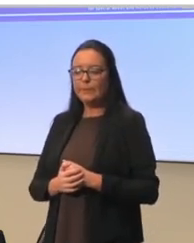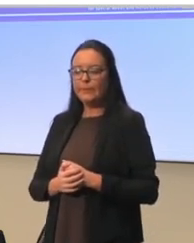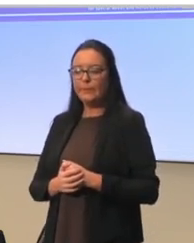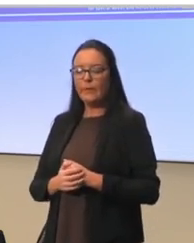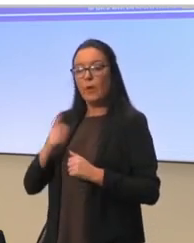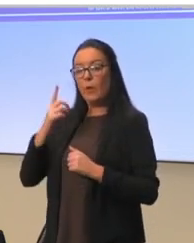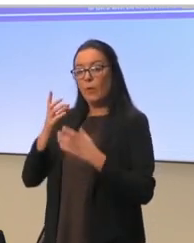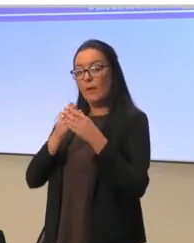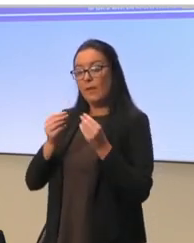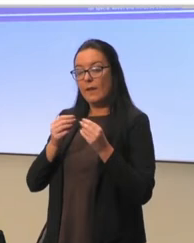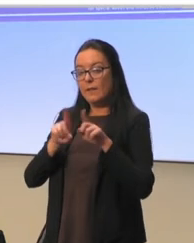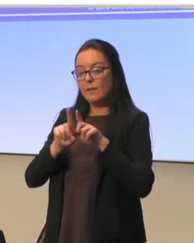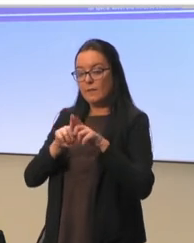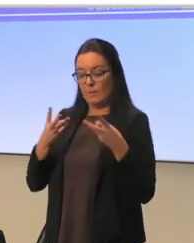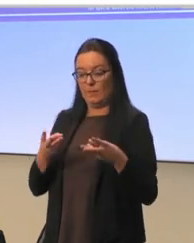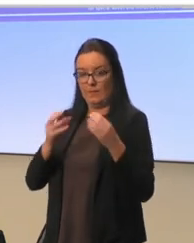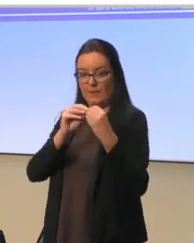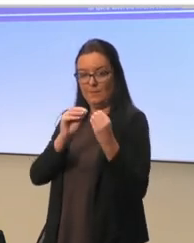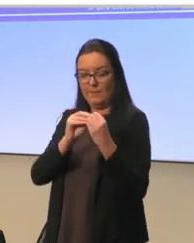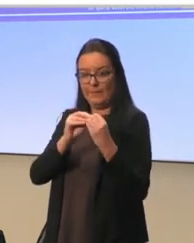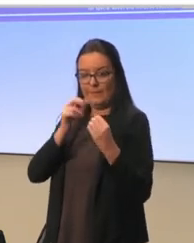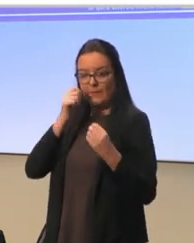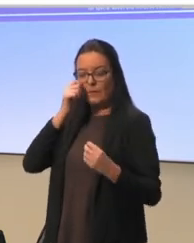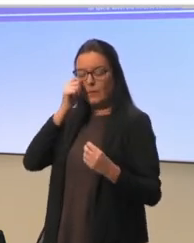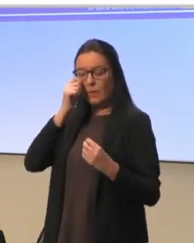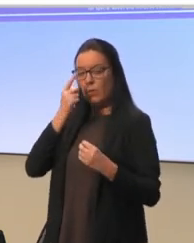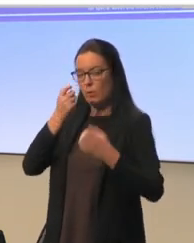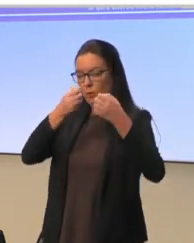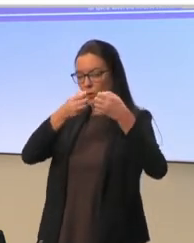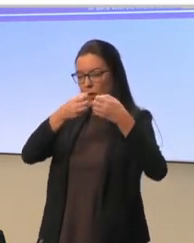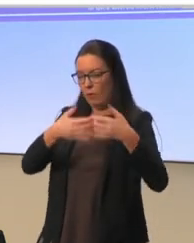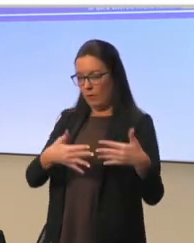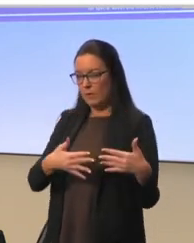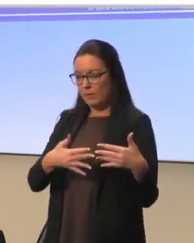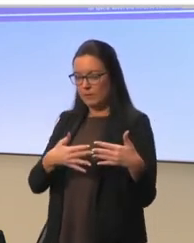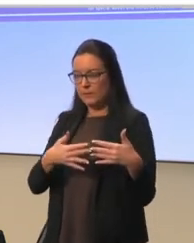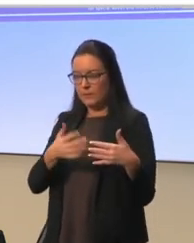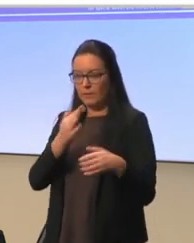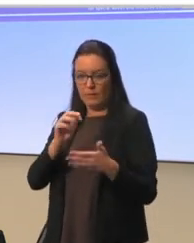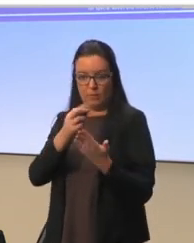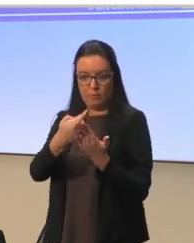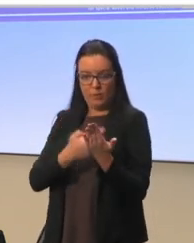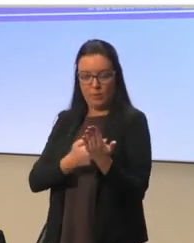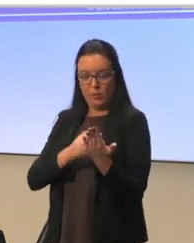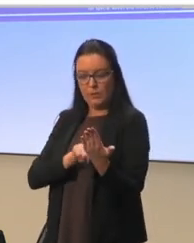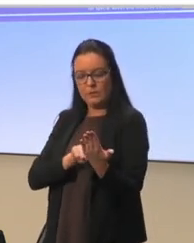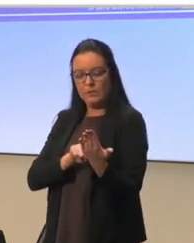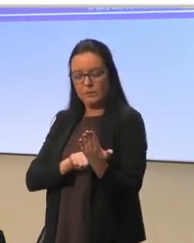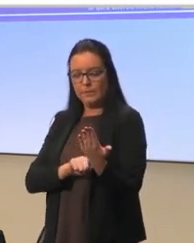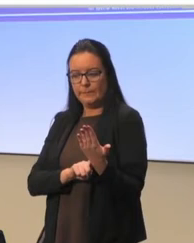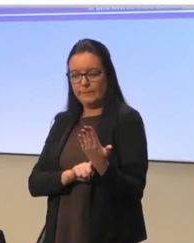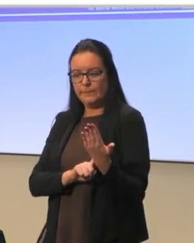findings of this report, and to be